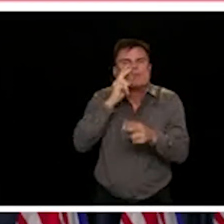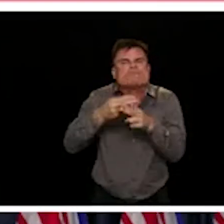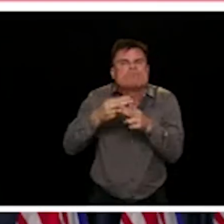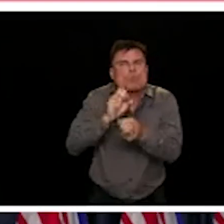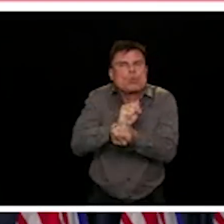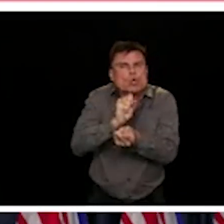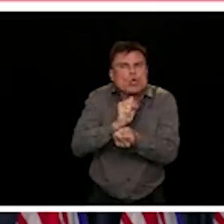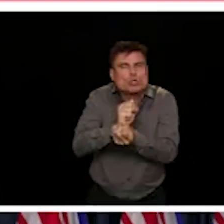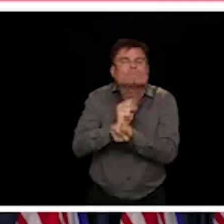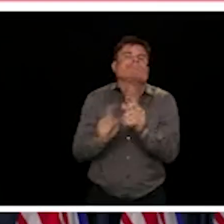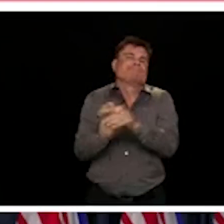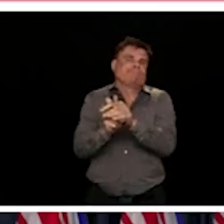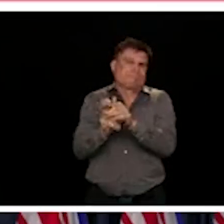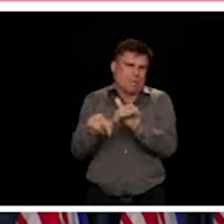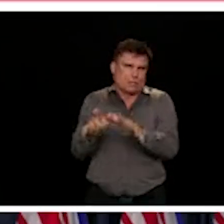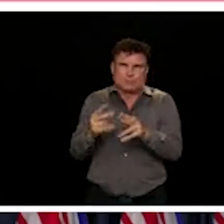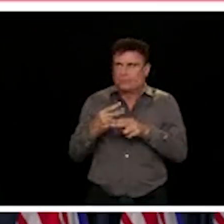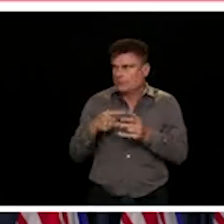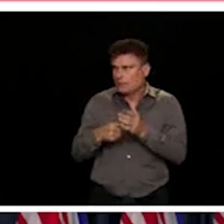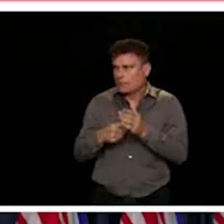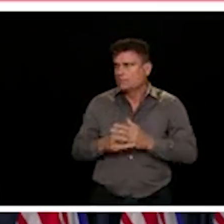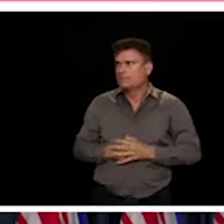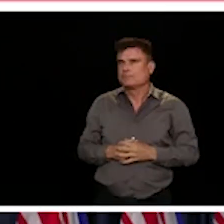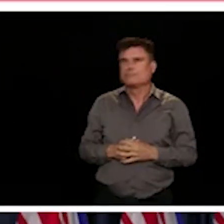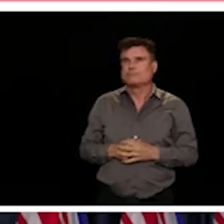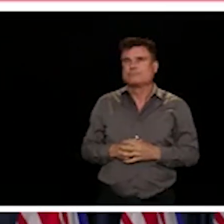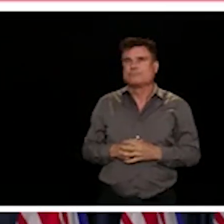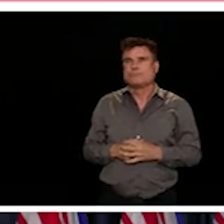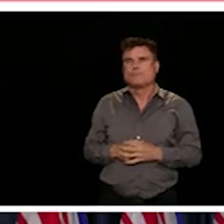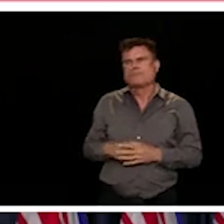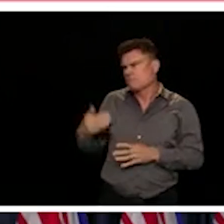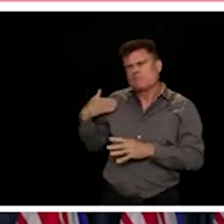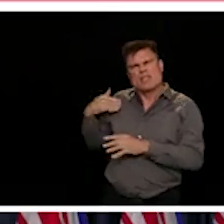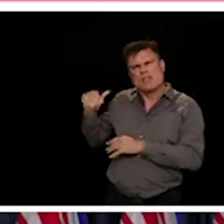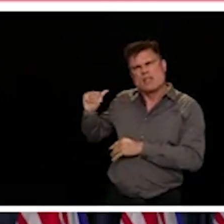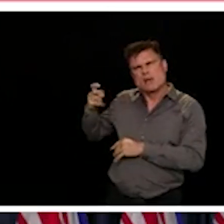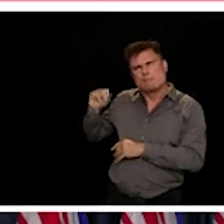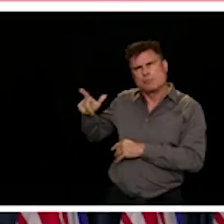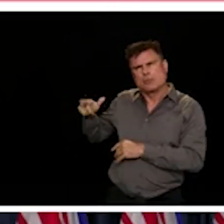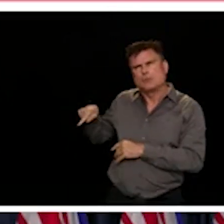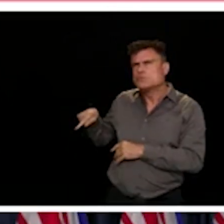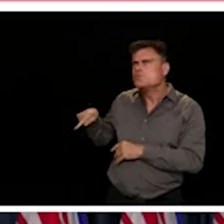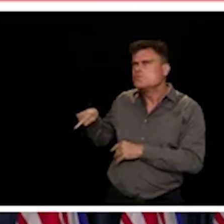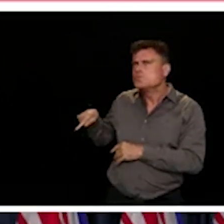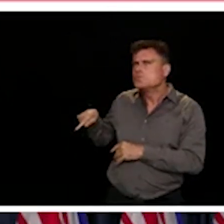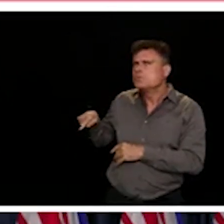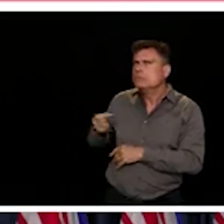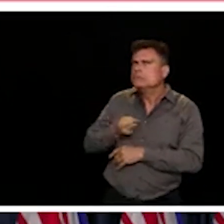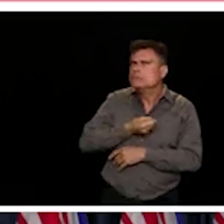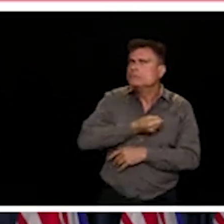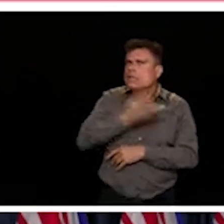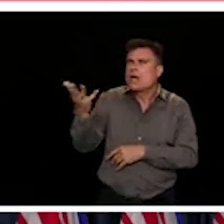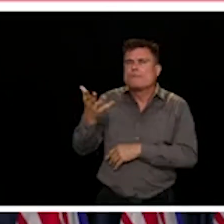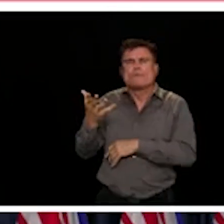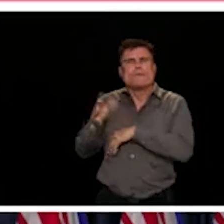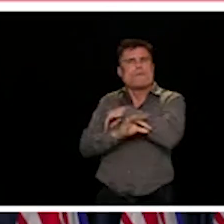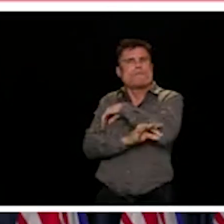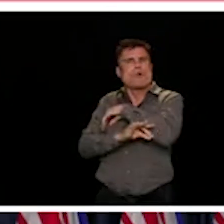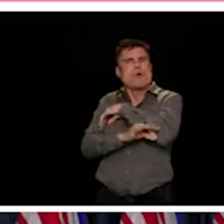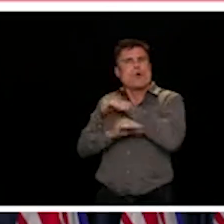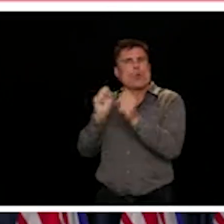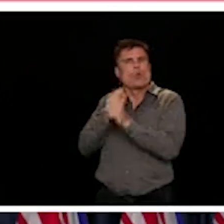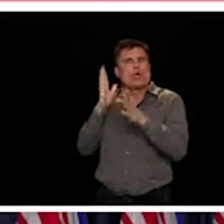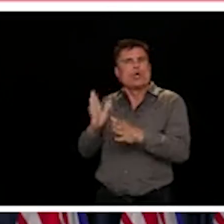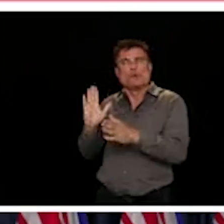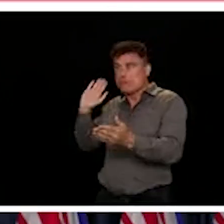April, since that time, the province has been providing accommodations for all of our temporary foreign workers who have come into